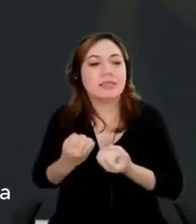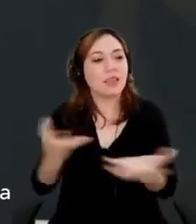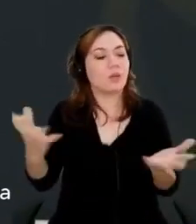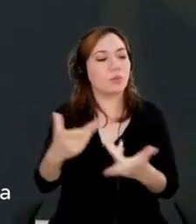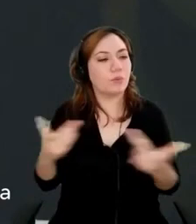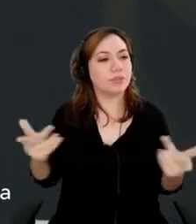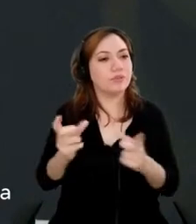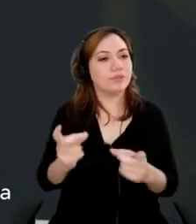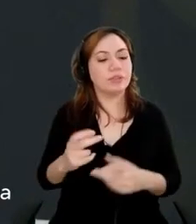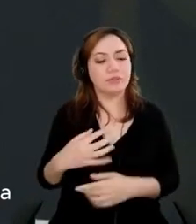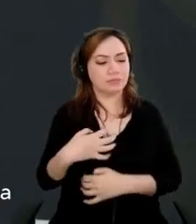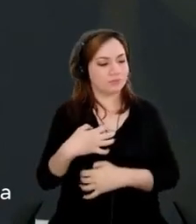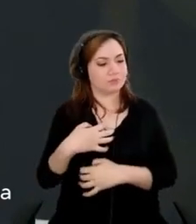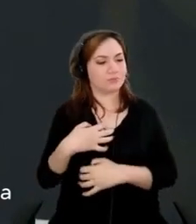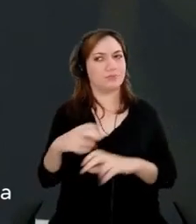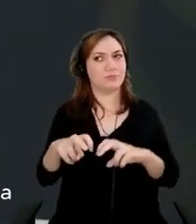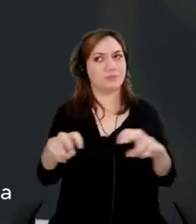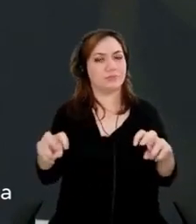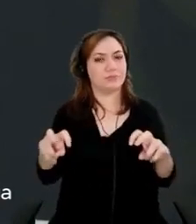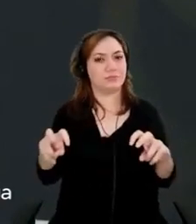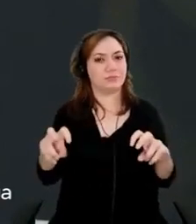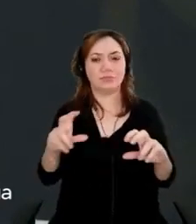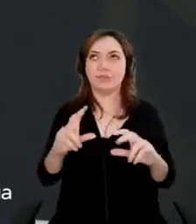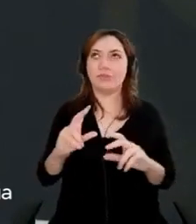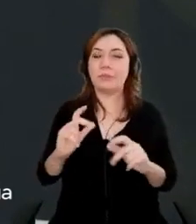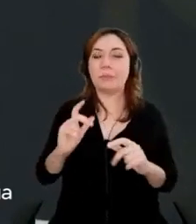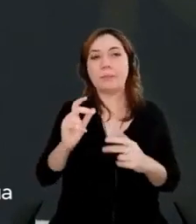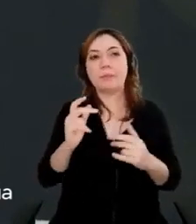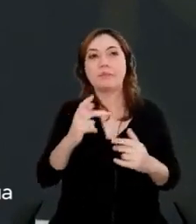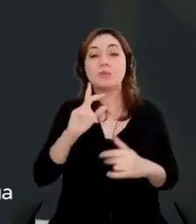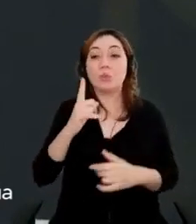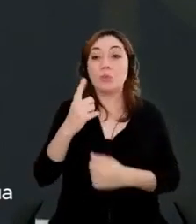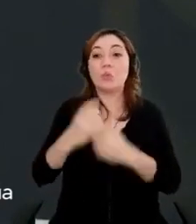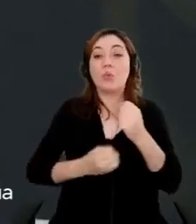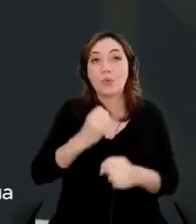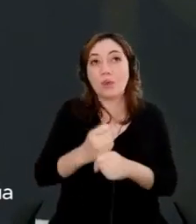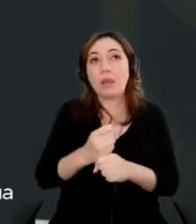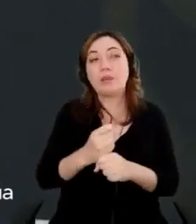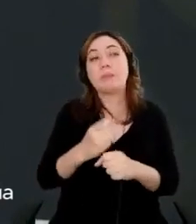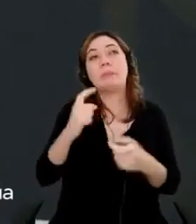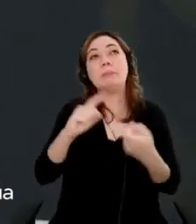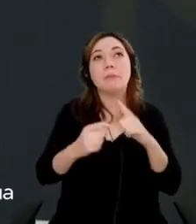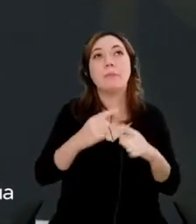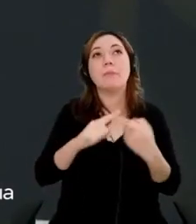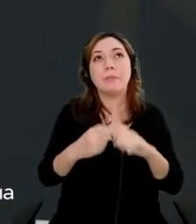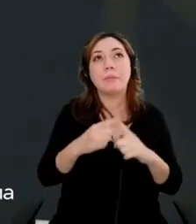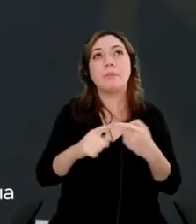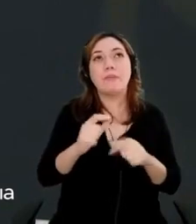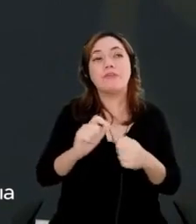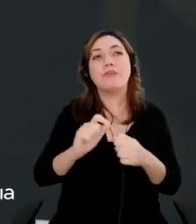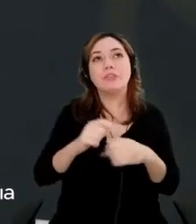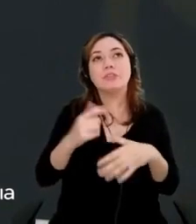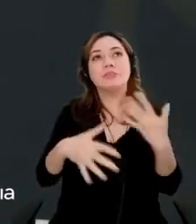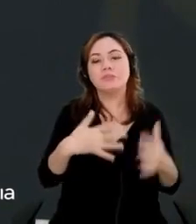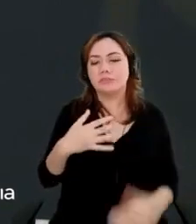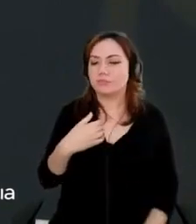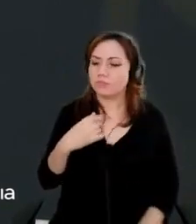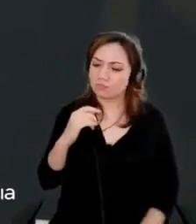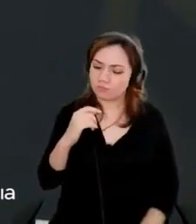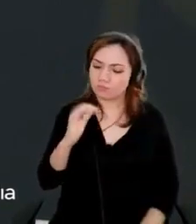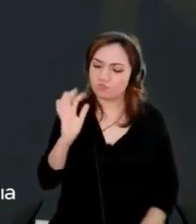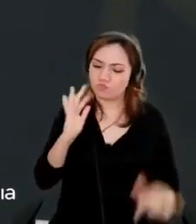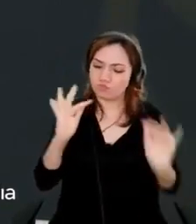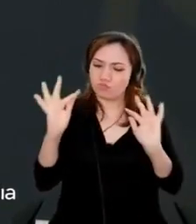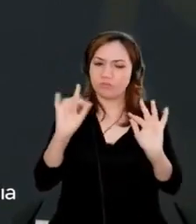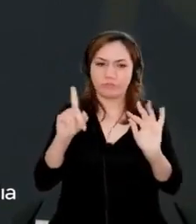just, you know, talking about doing it for a year. And so after that, I was like, we just have to do it, have to make it, you